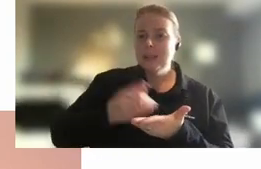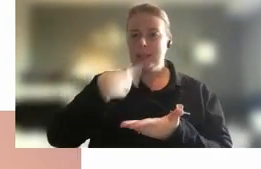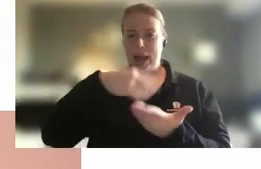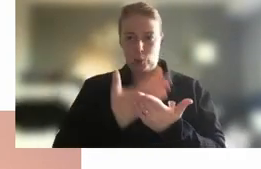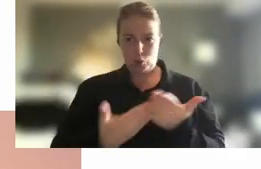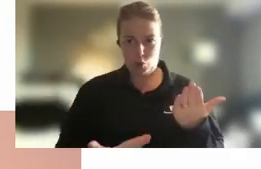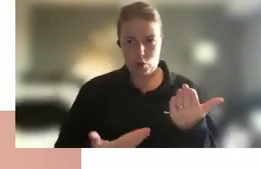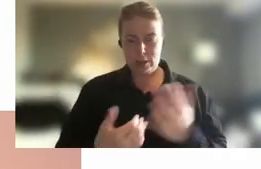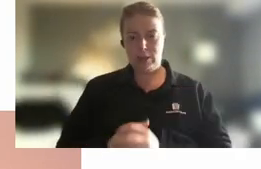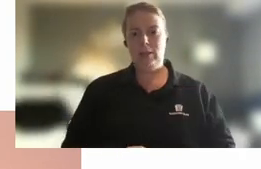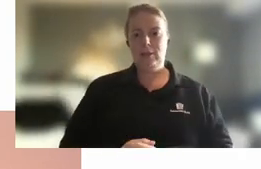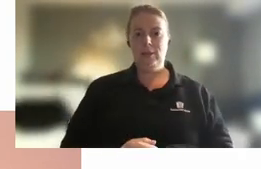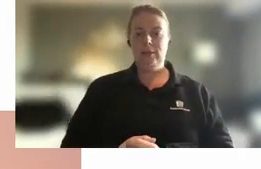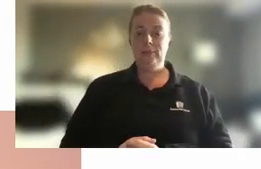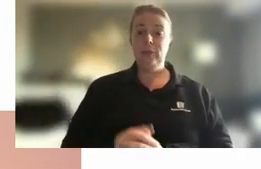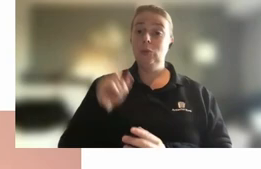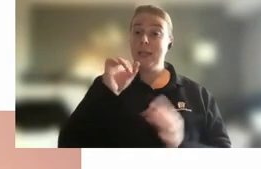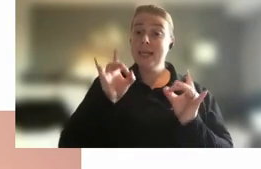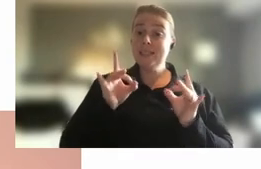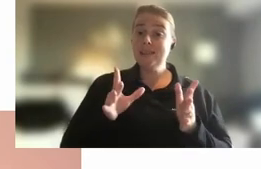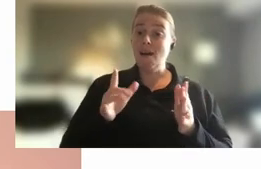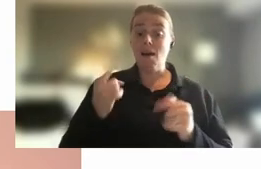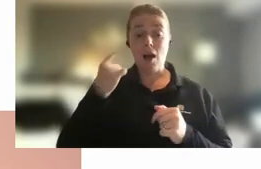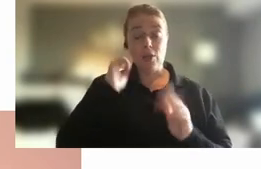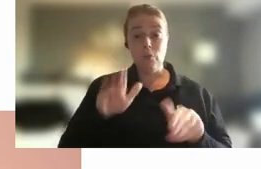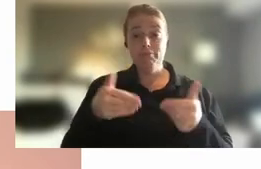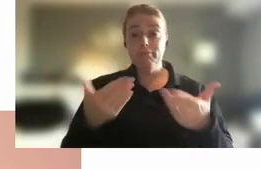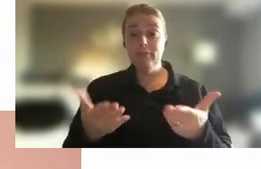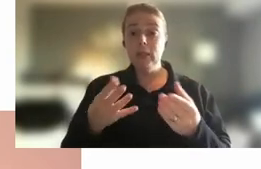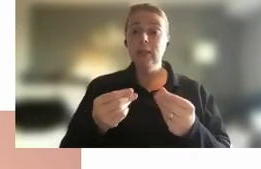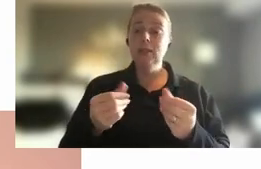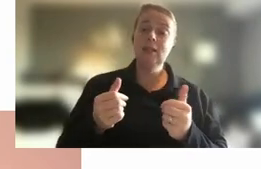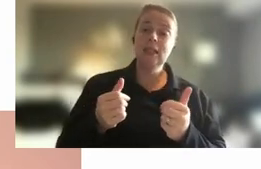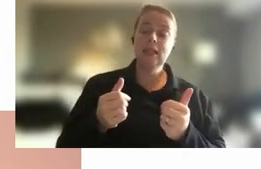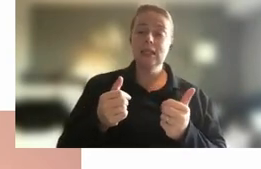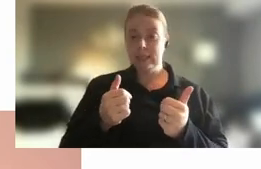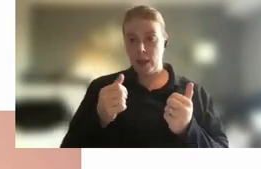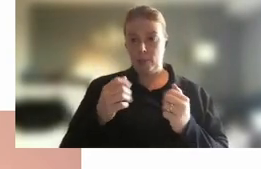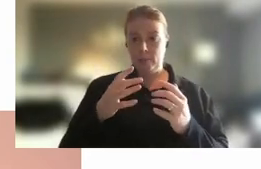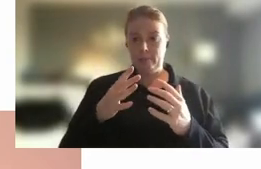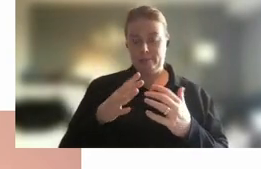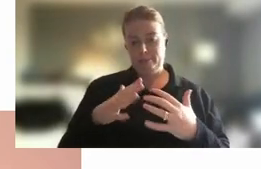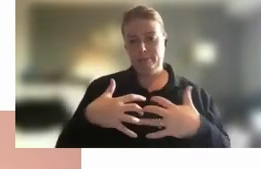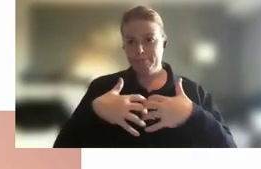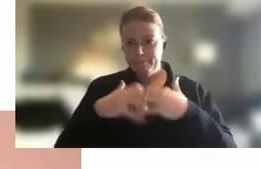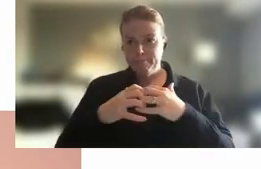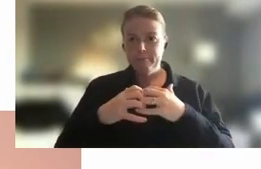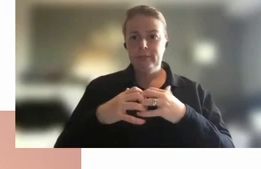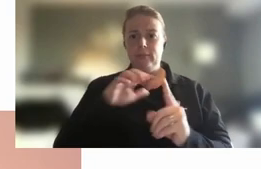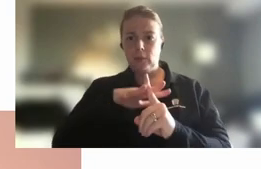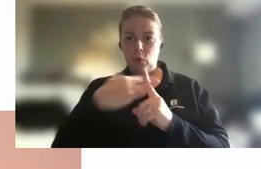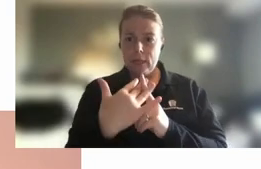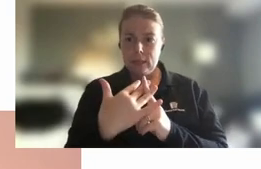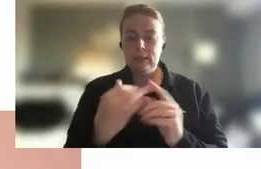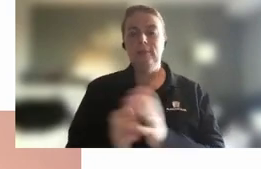so today to get us underway I just thought I'd provide some framing remarks as AJ mentioned I'm relatively